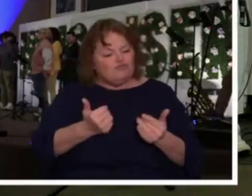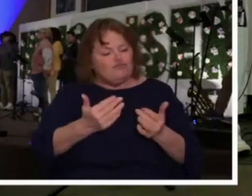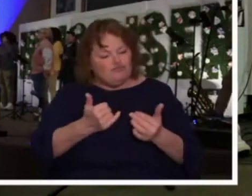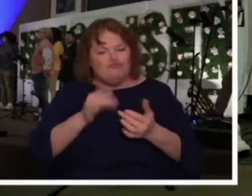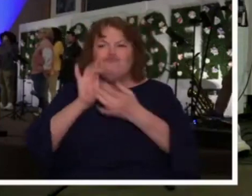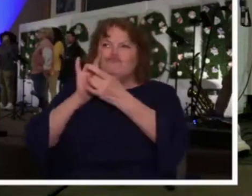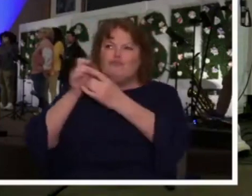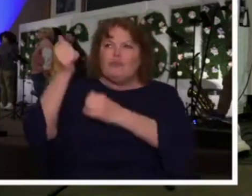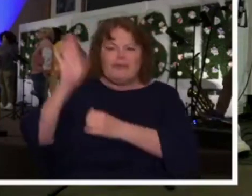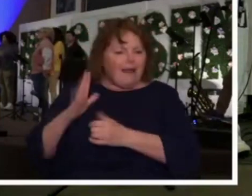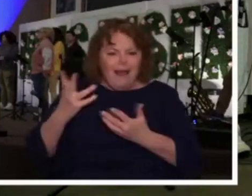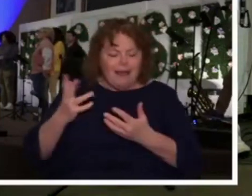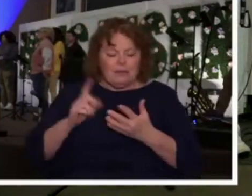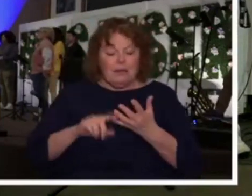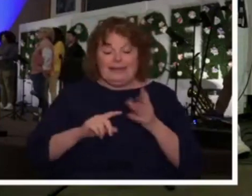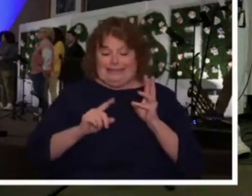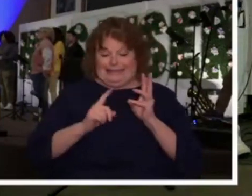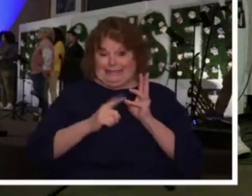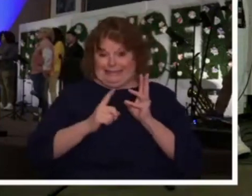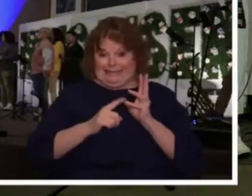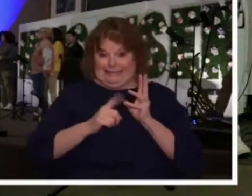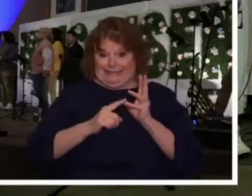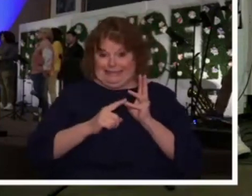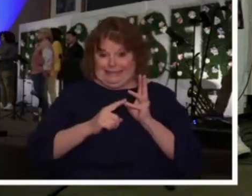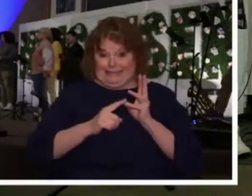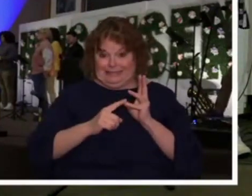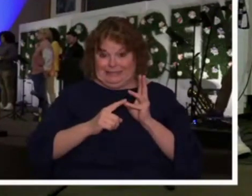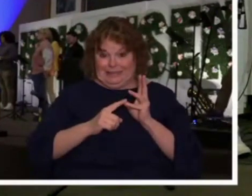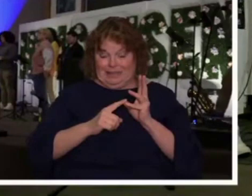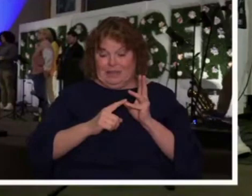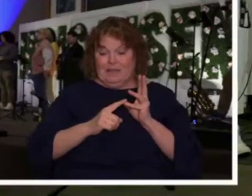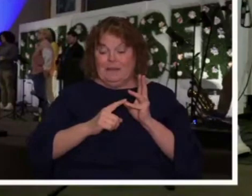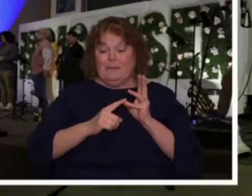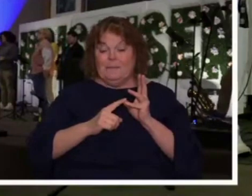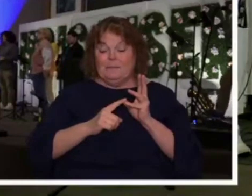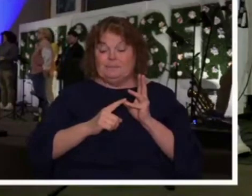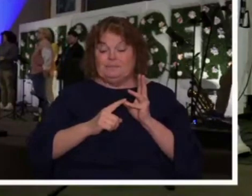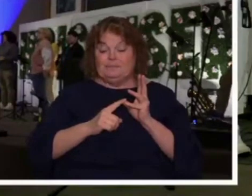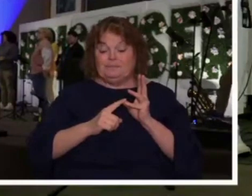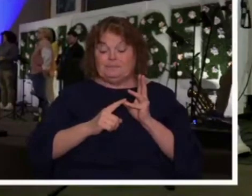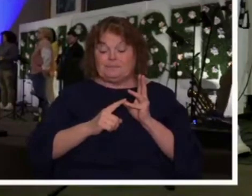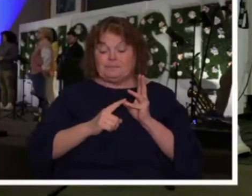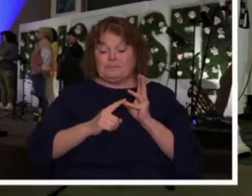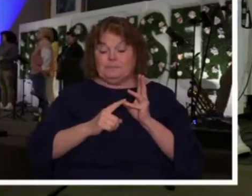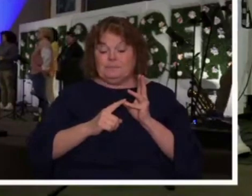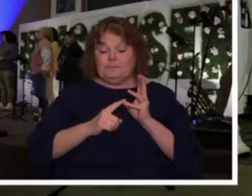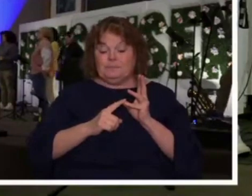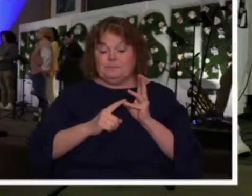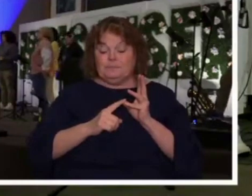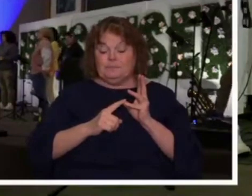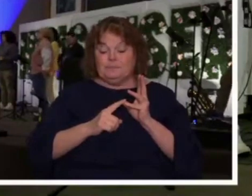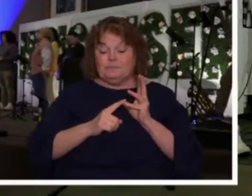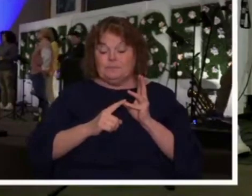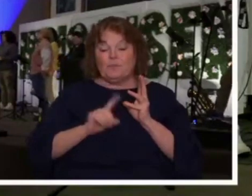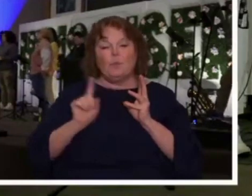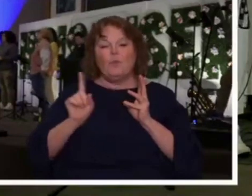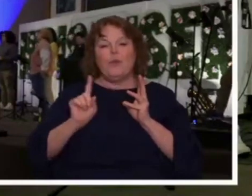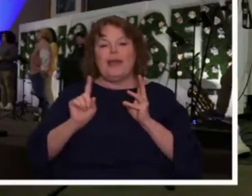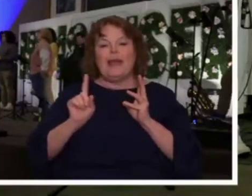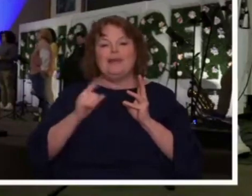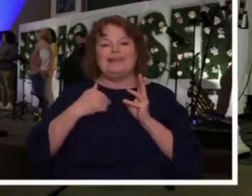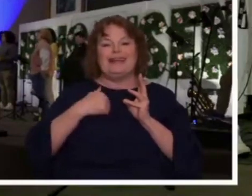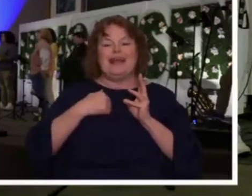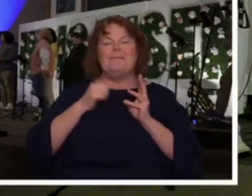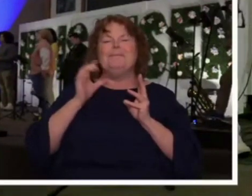Number six, looking at things maybe from a different perspective. Where have I missed